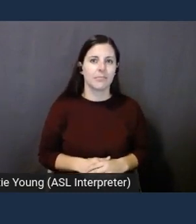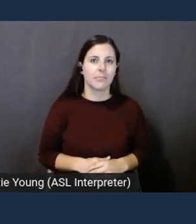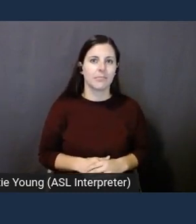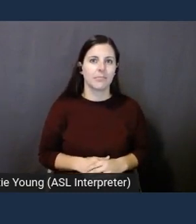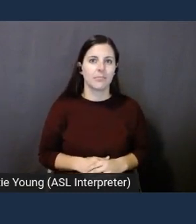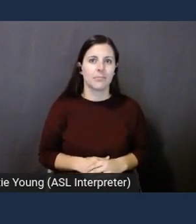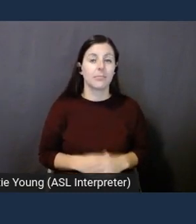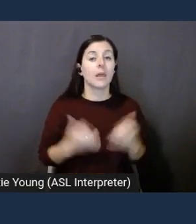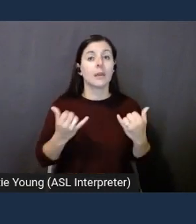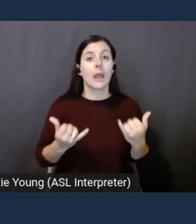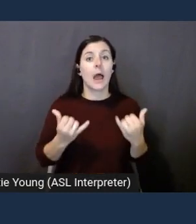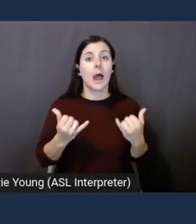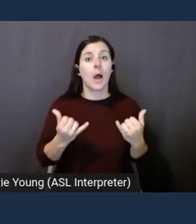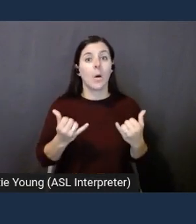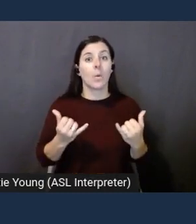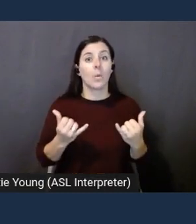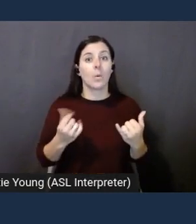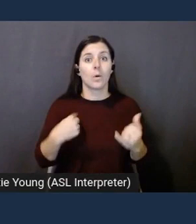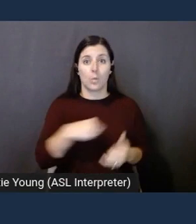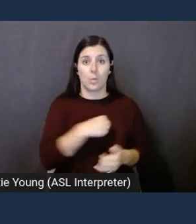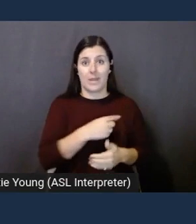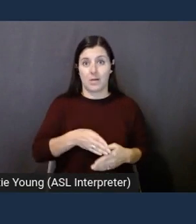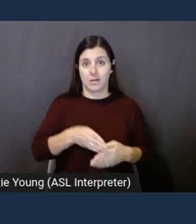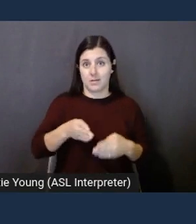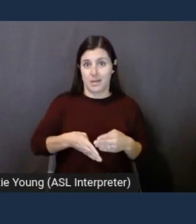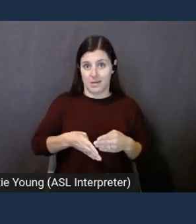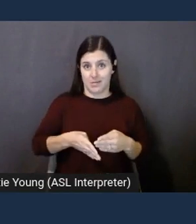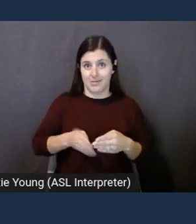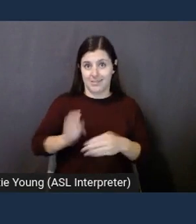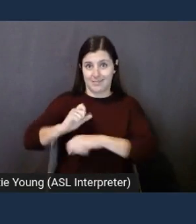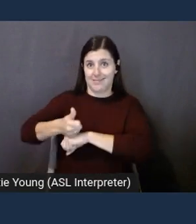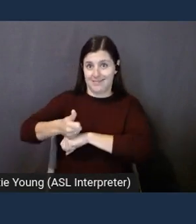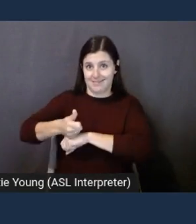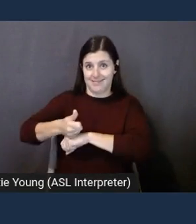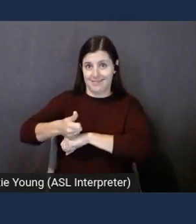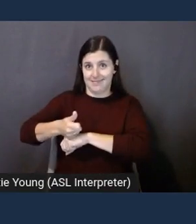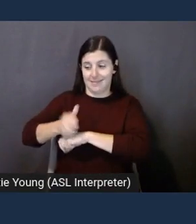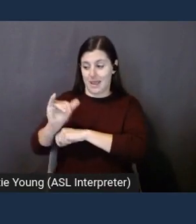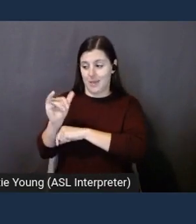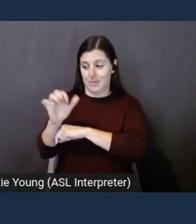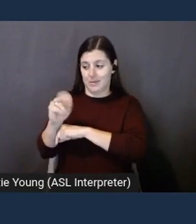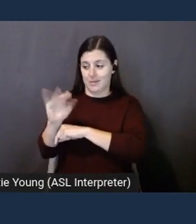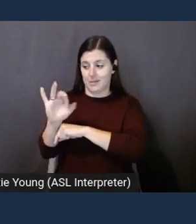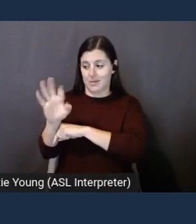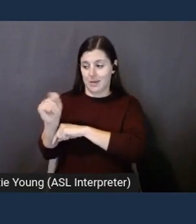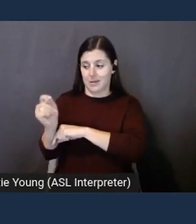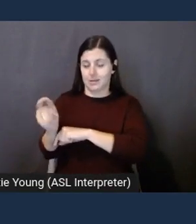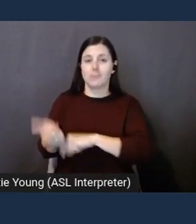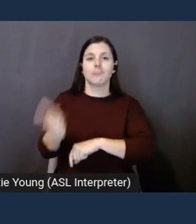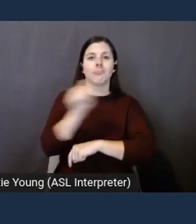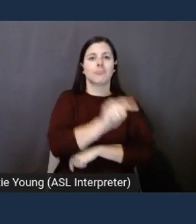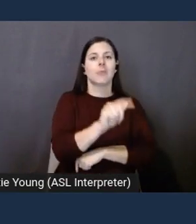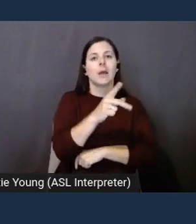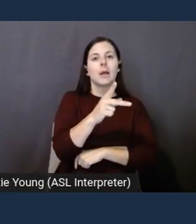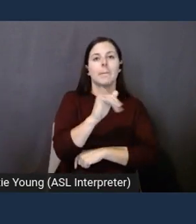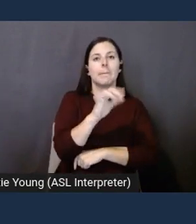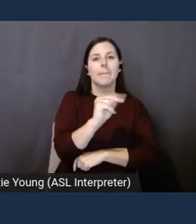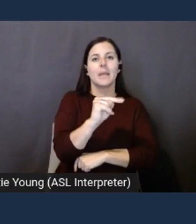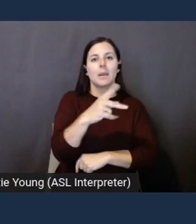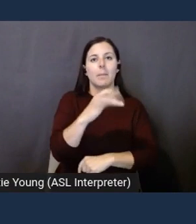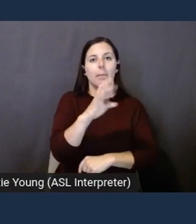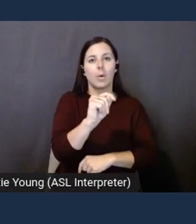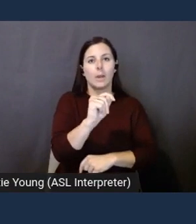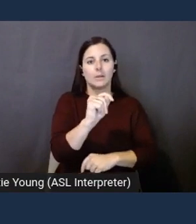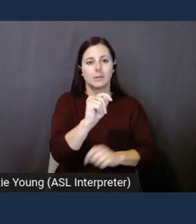Now, we are done with configuring things within Amazon Connect, and we proceed to pinpoint. So, you go to the pinpoint